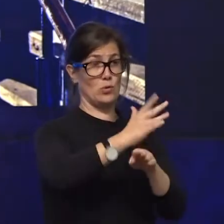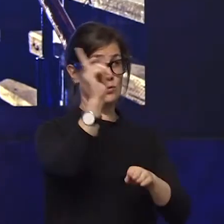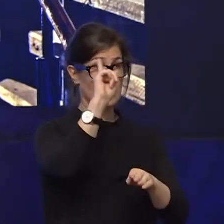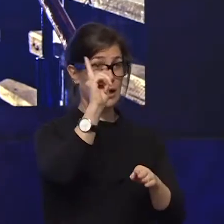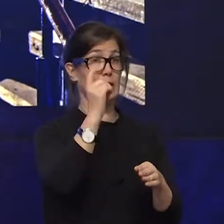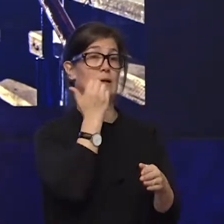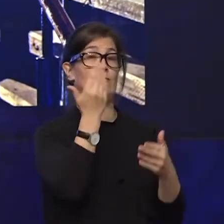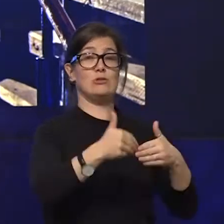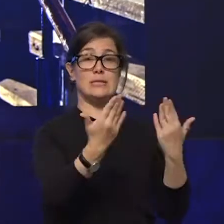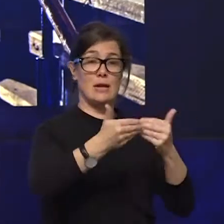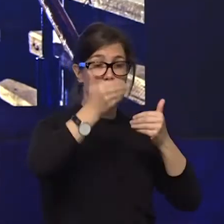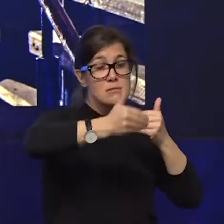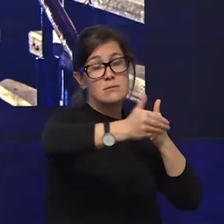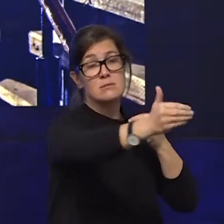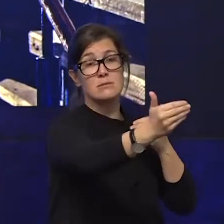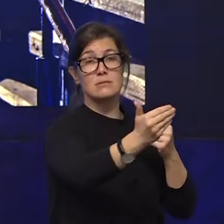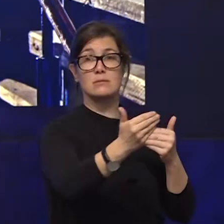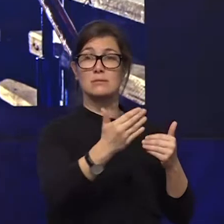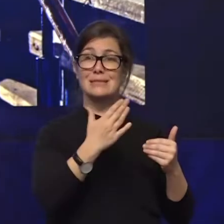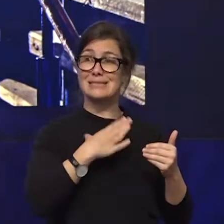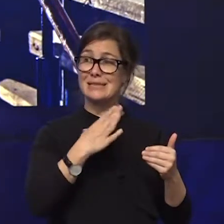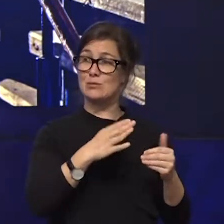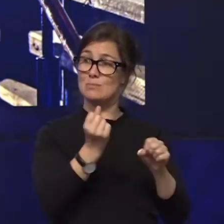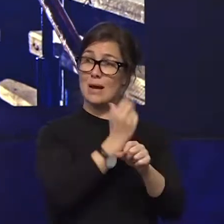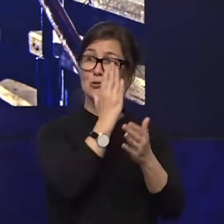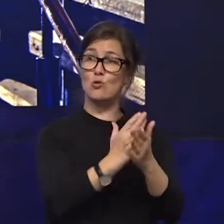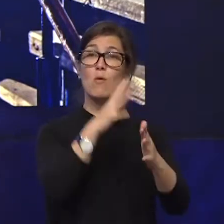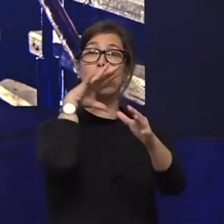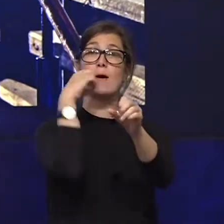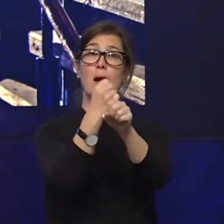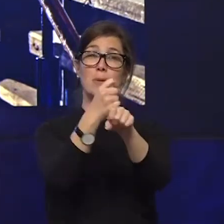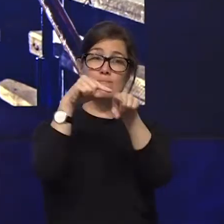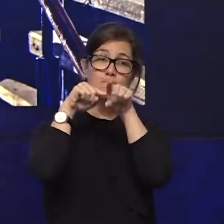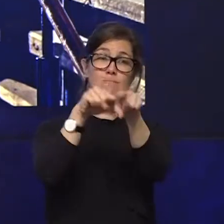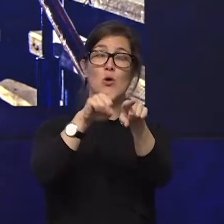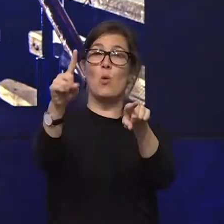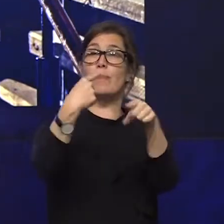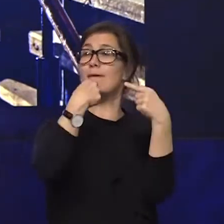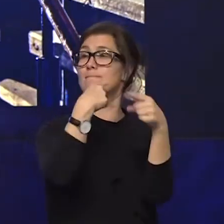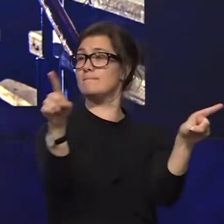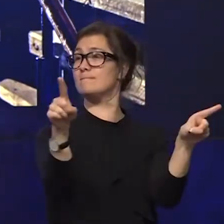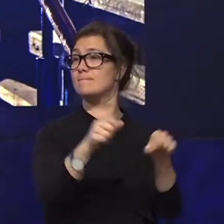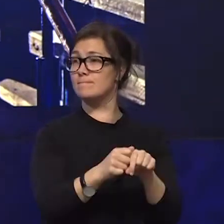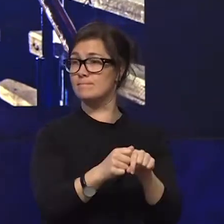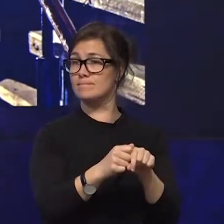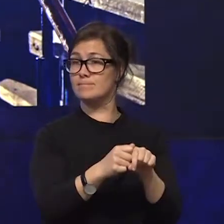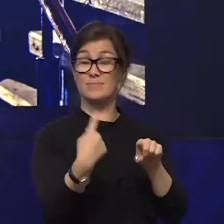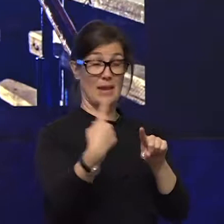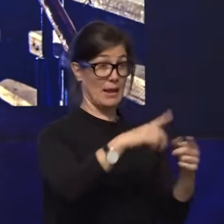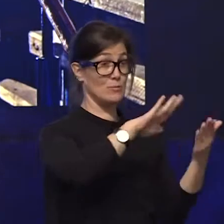every day going forward is to hold government to account hold community to account but also